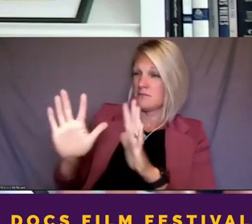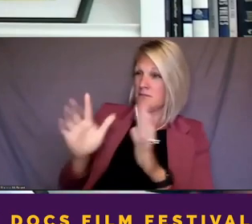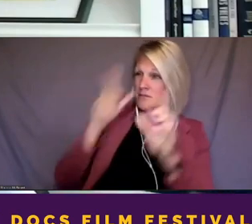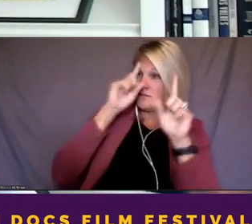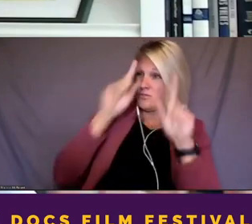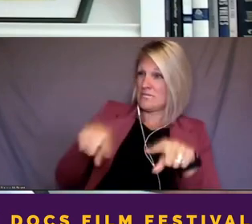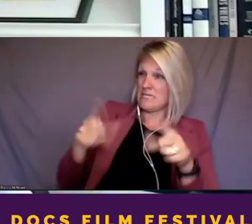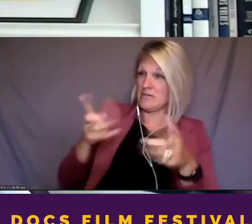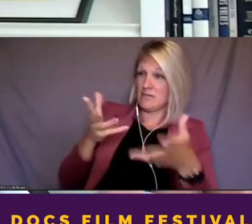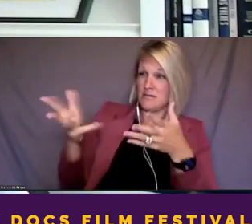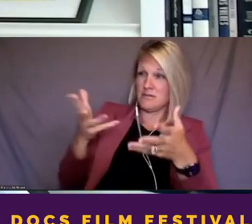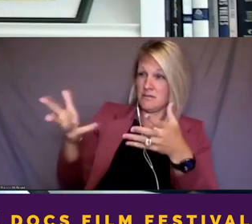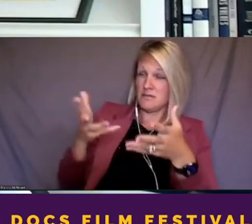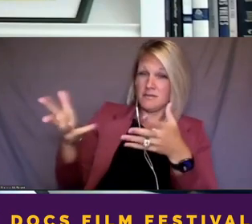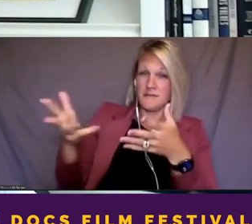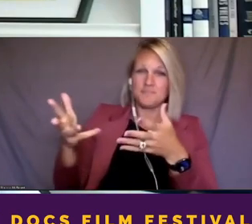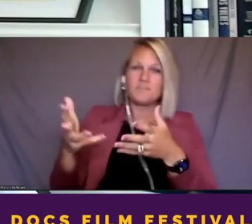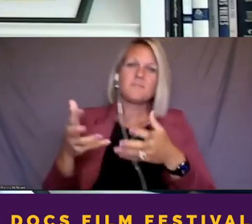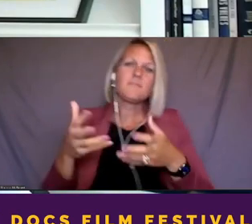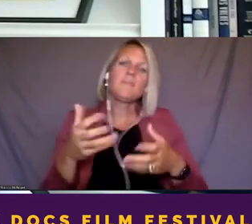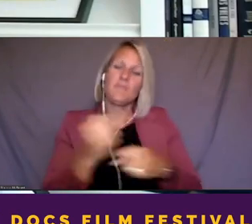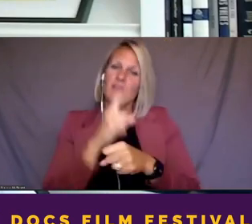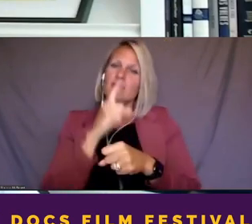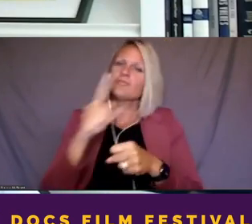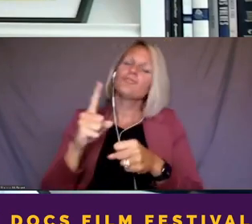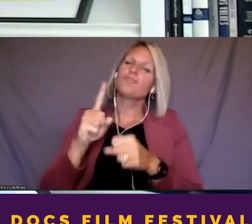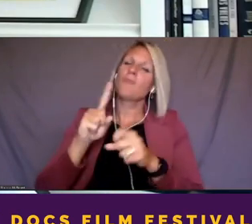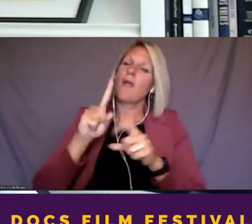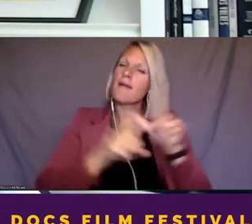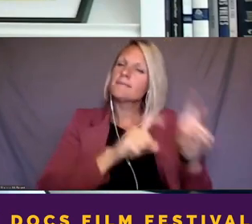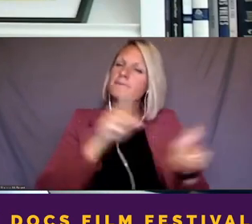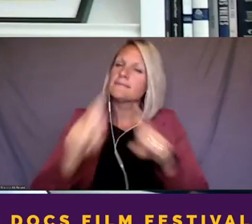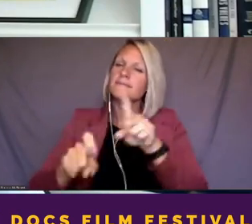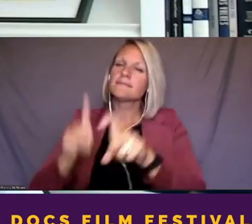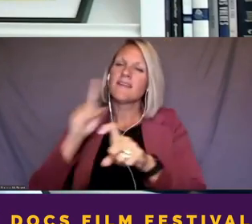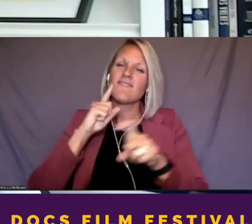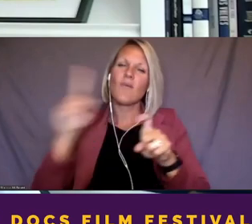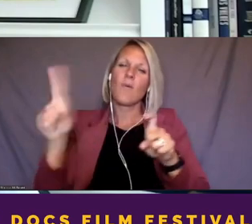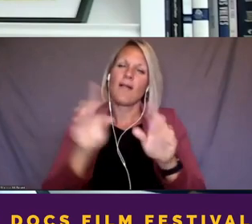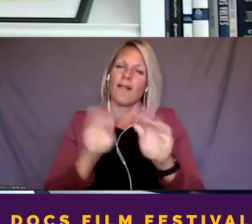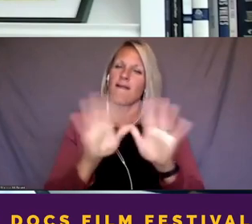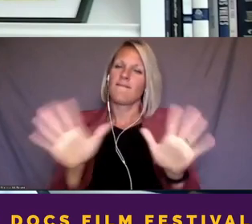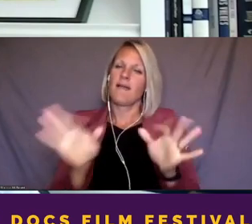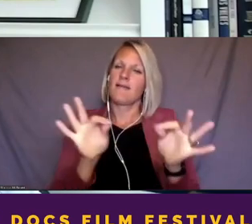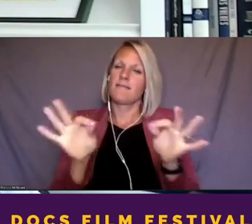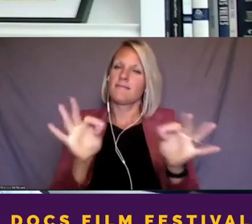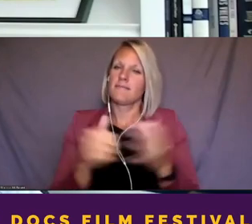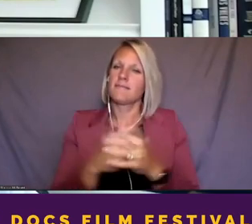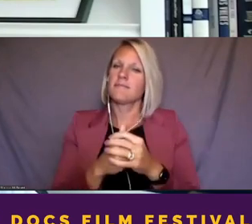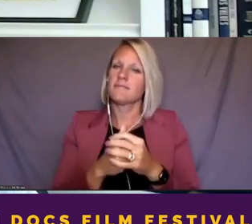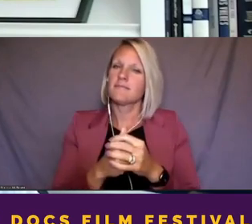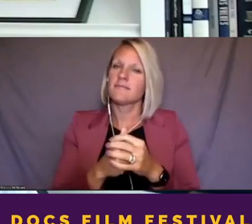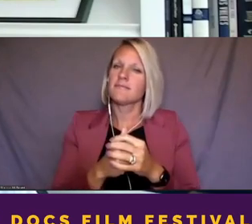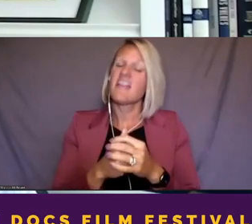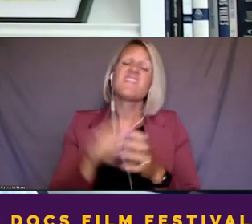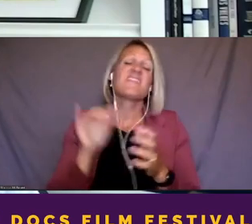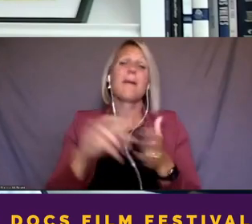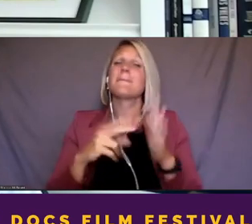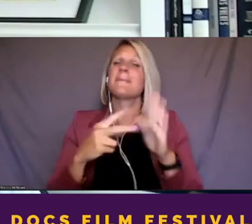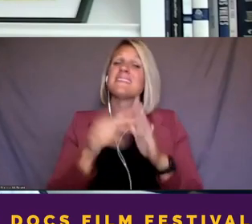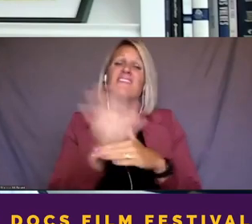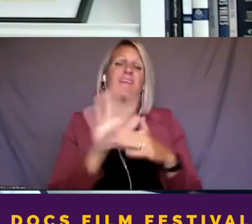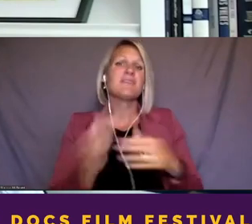we're thinking about it a little more broadly. And in the end, that helps not only the credibility of the film,